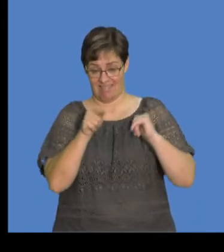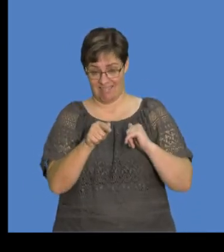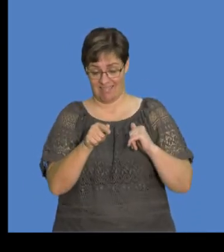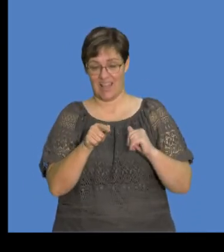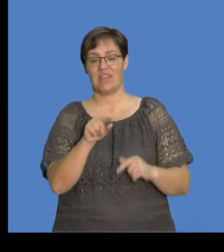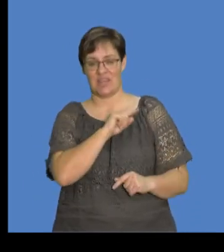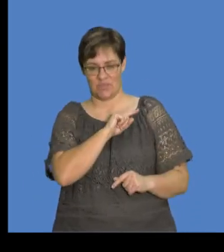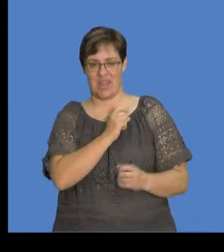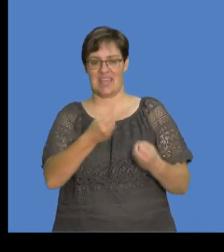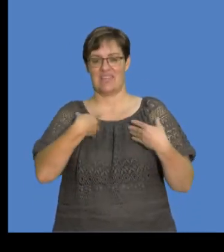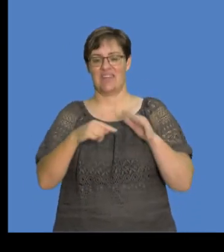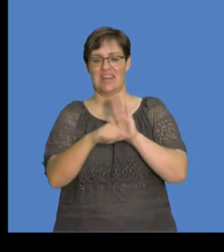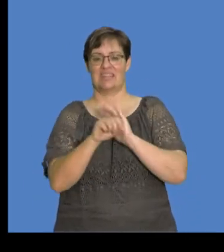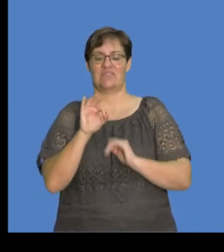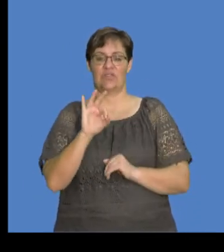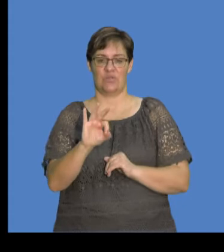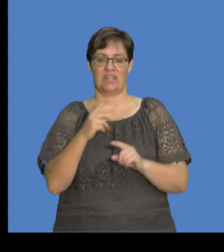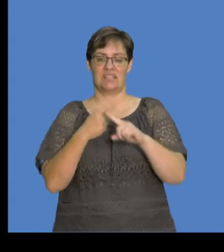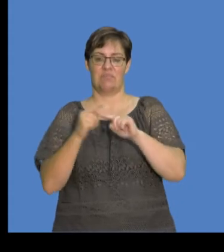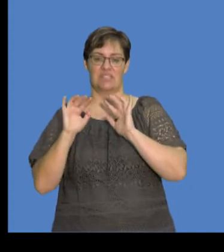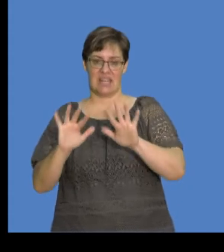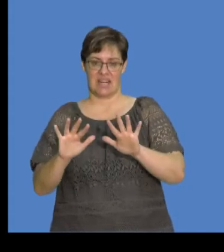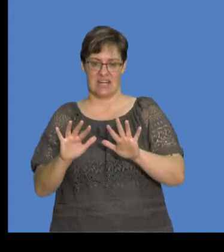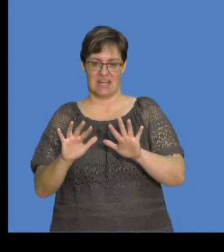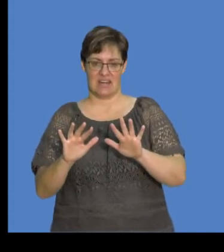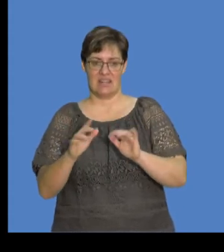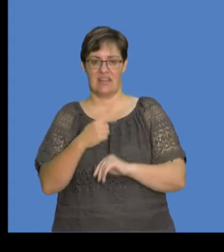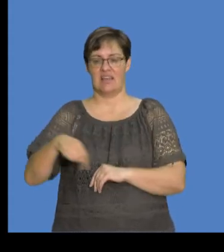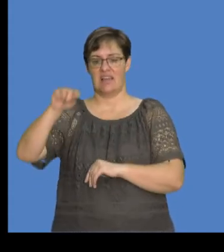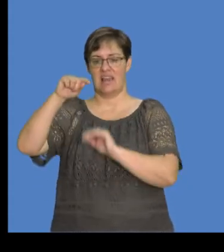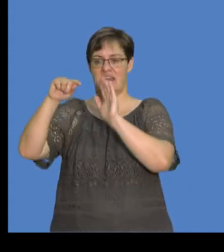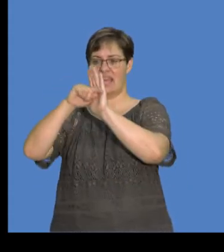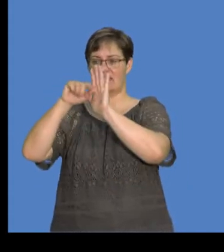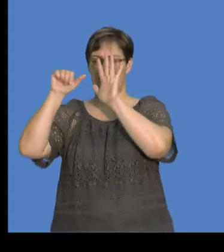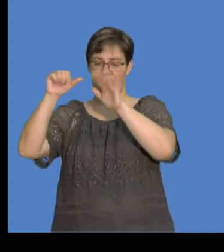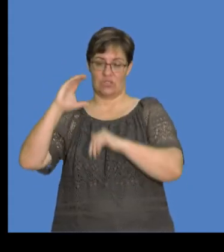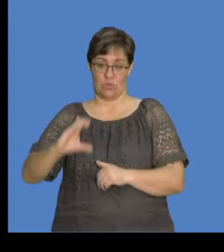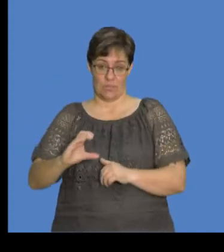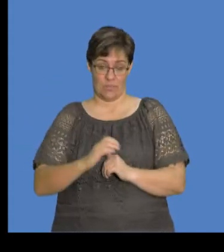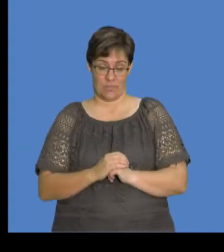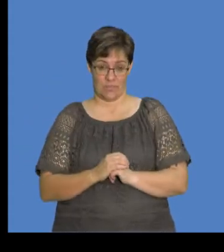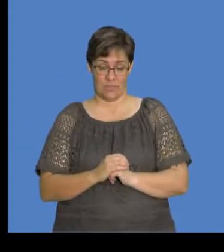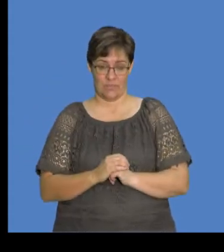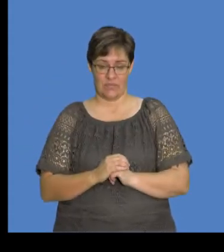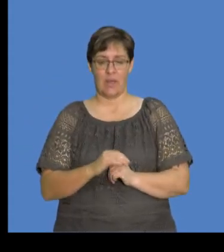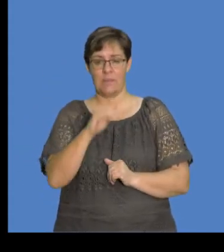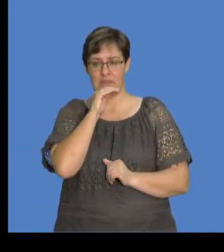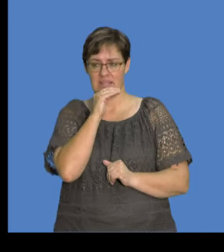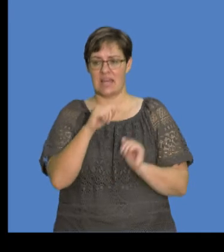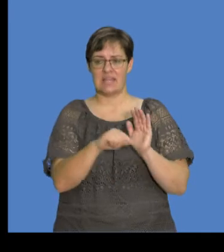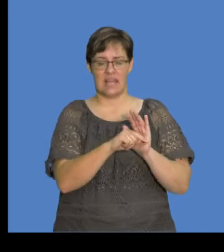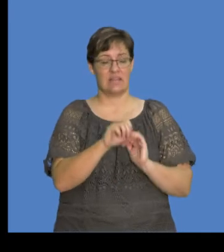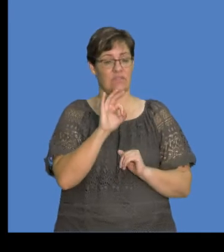equally. This gives us negative 3 times 10 exponent negative 6 coulombs, which is like, in other words,